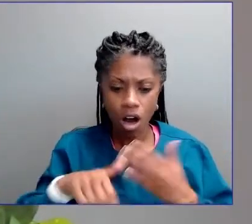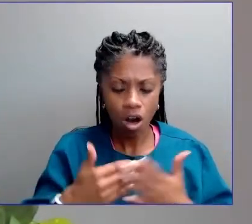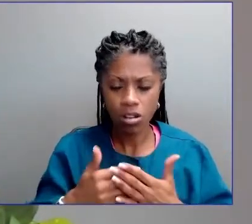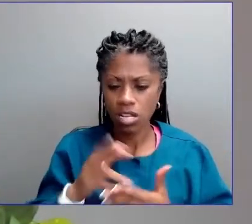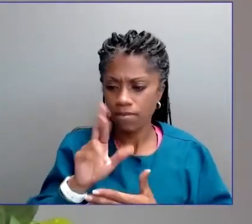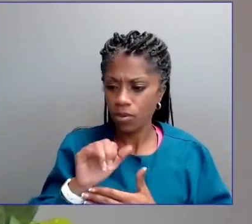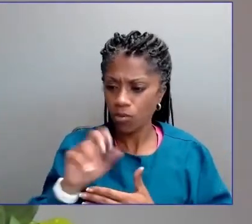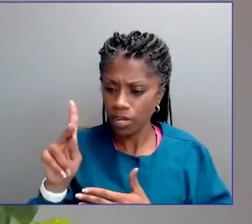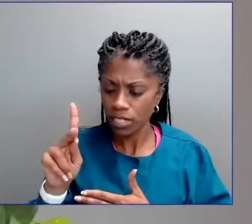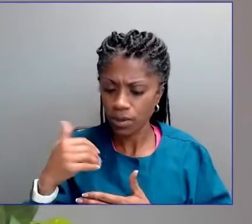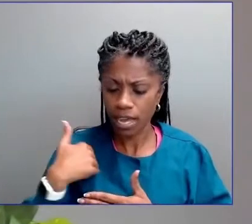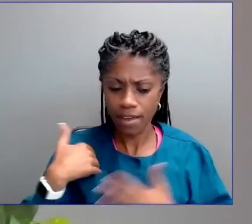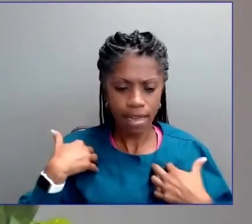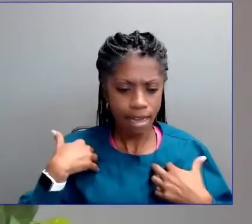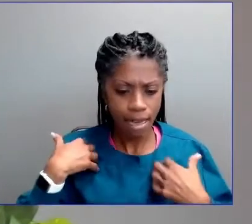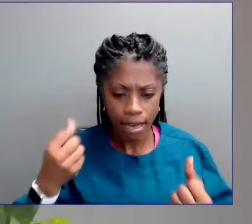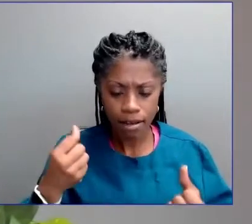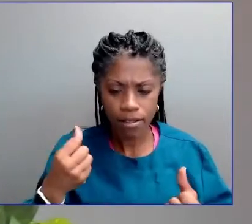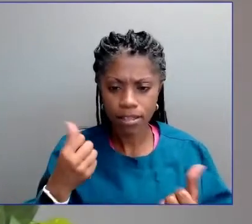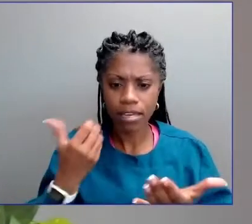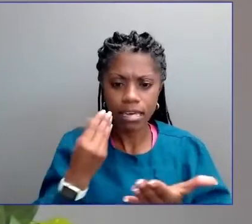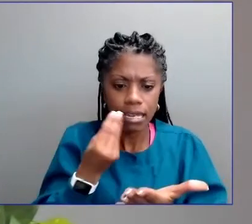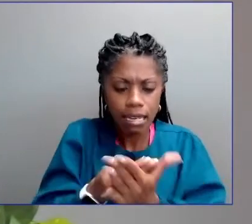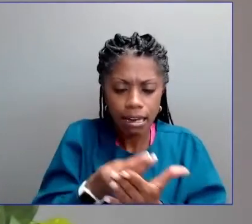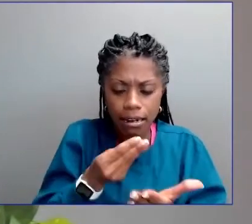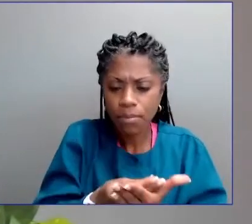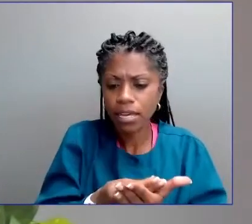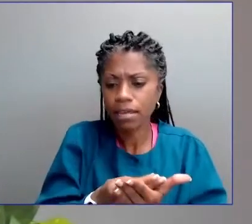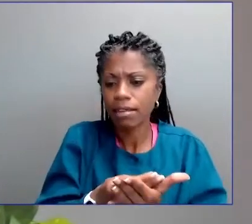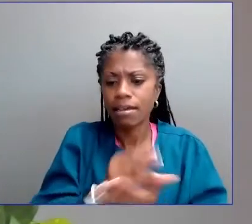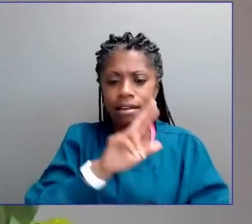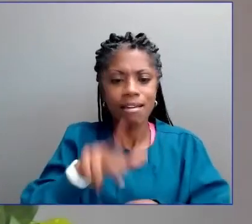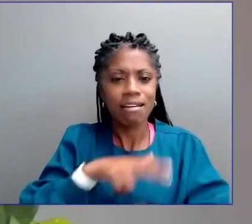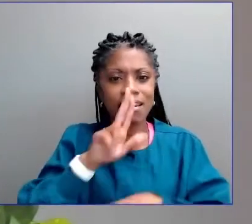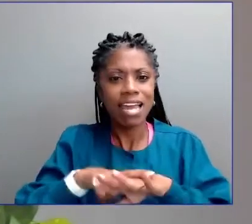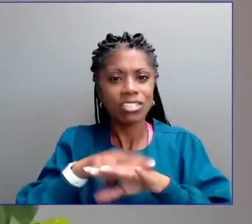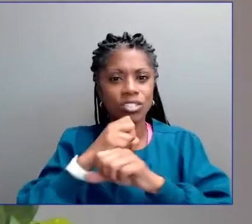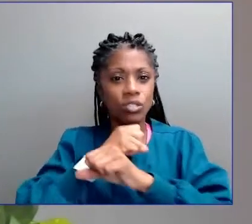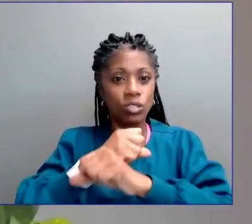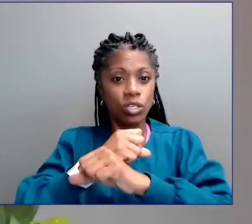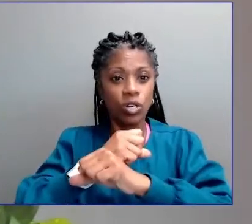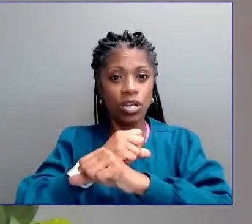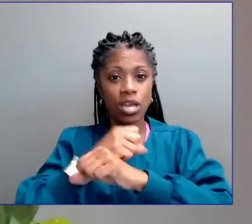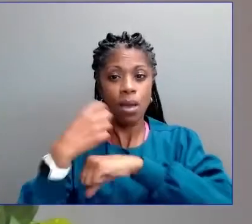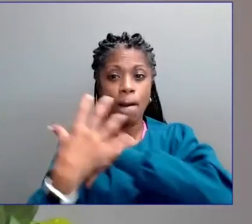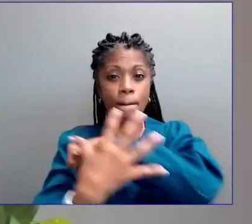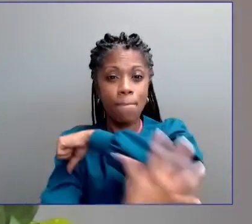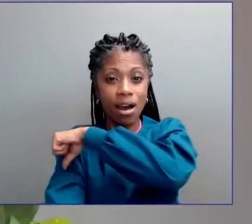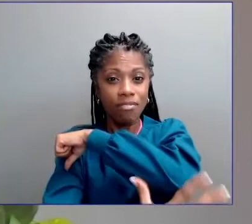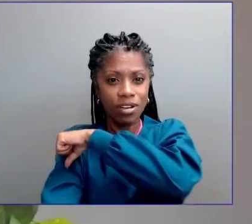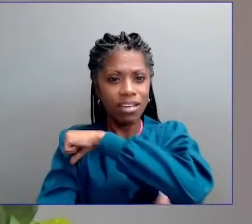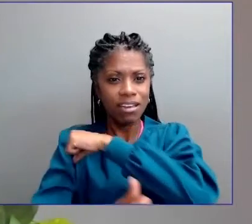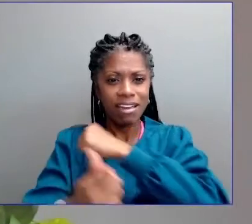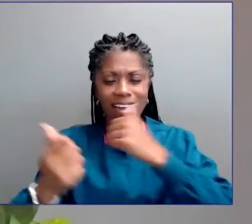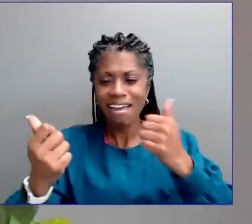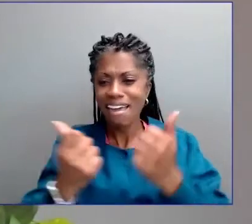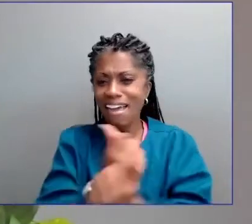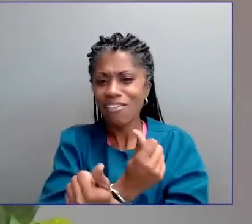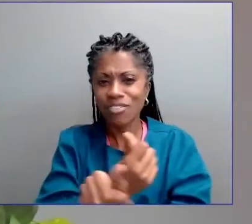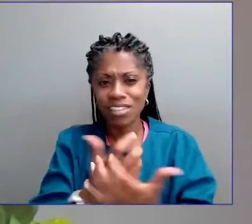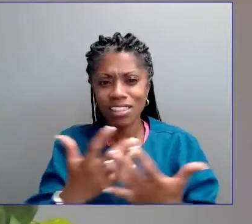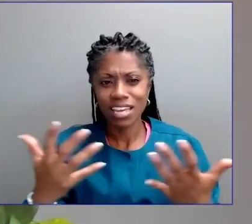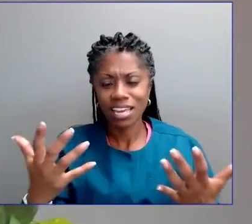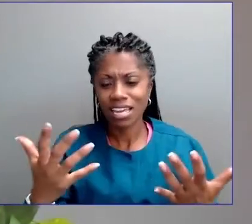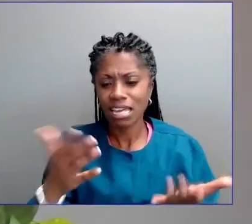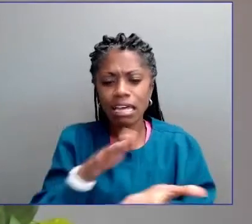to our health, the economy, national security, even more importantly to poverty and hunger, things we take for granted like access to clean